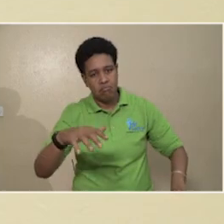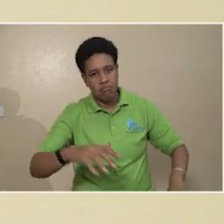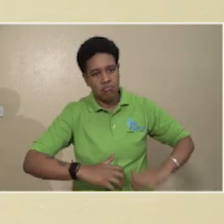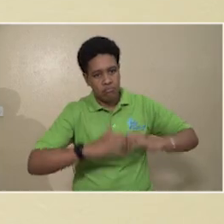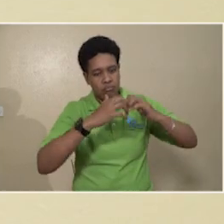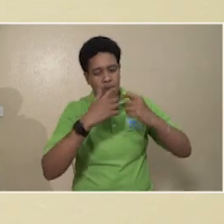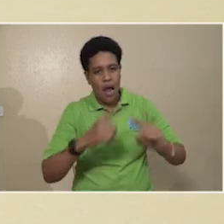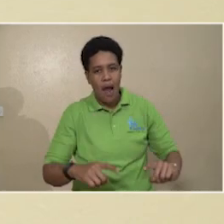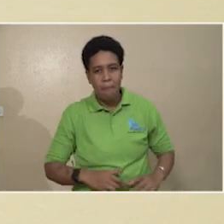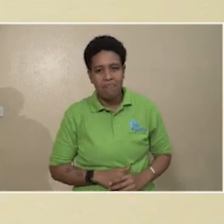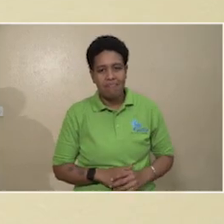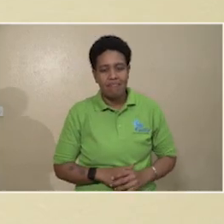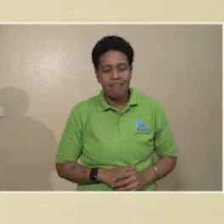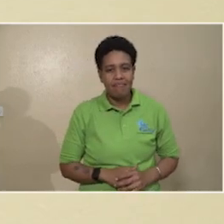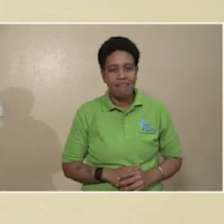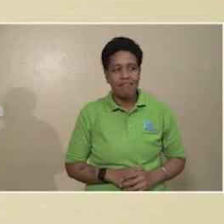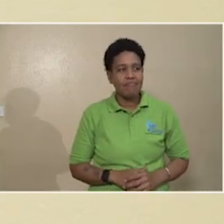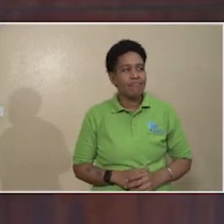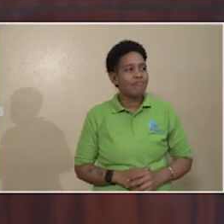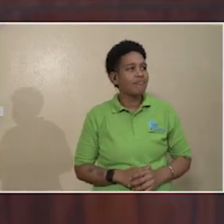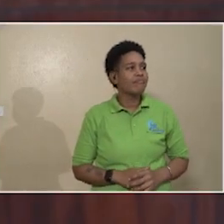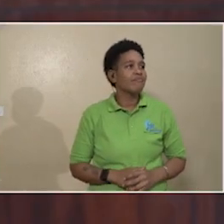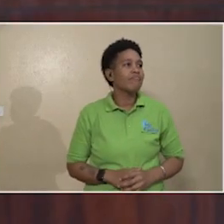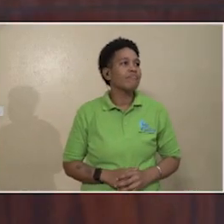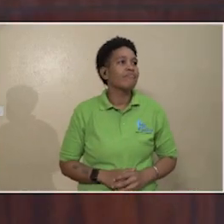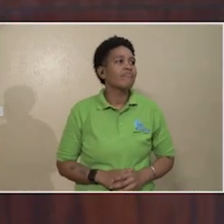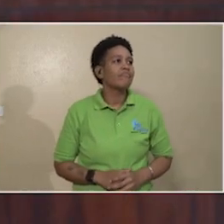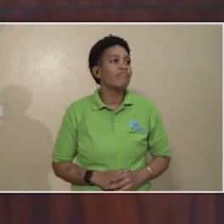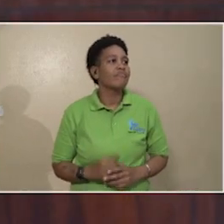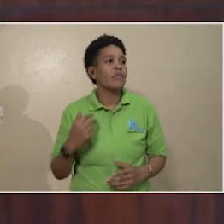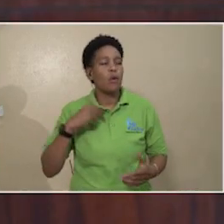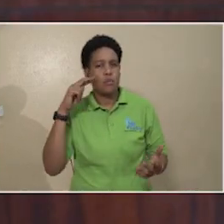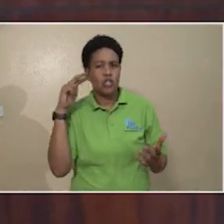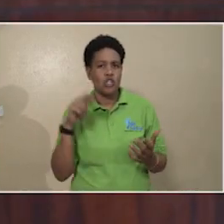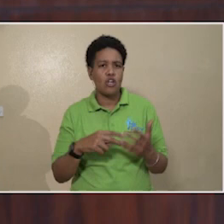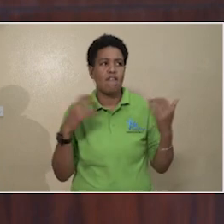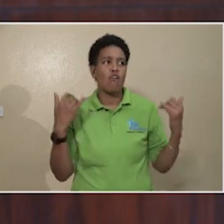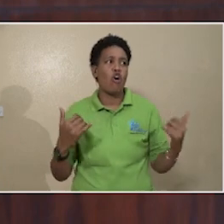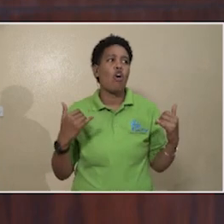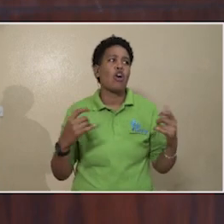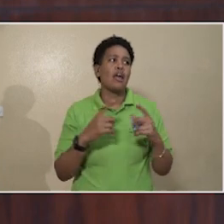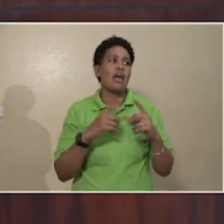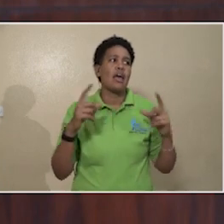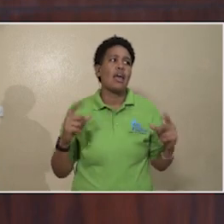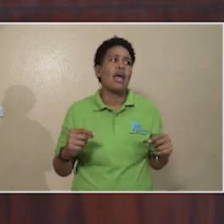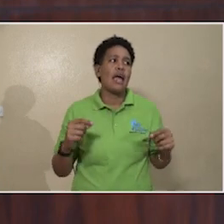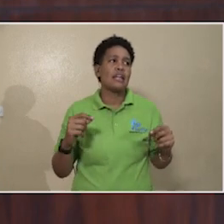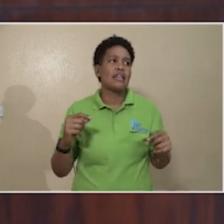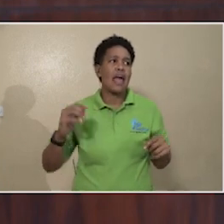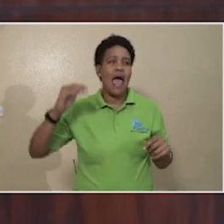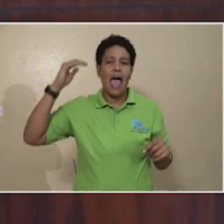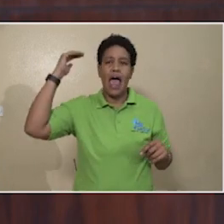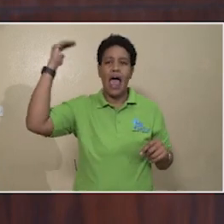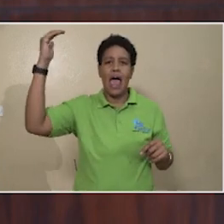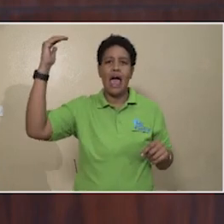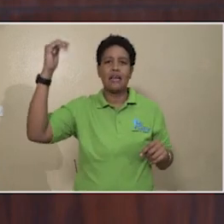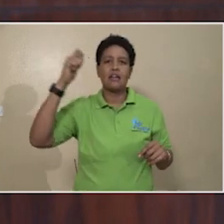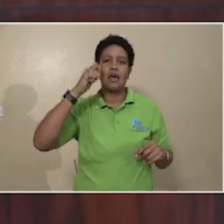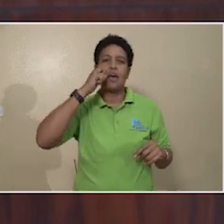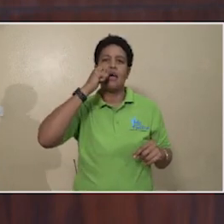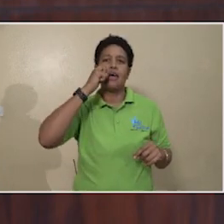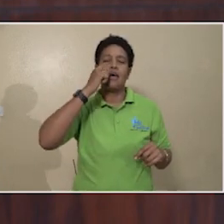Okay, another question, I would have observed on the current card that height and complexion of many citizens are incorrect.